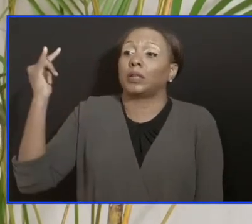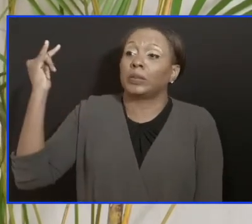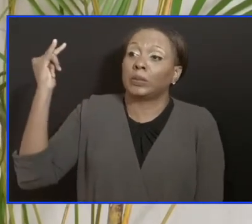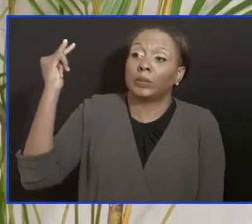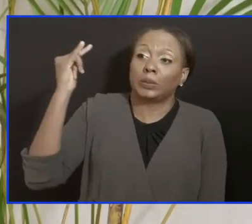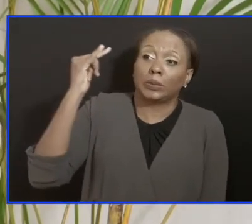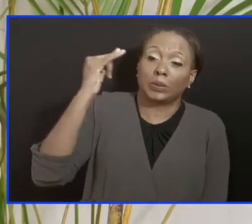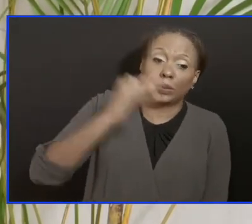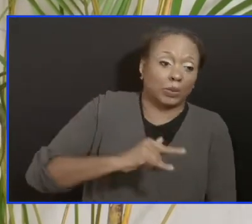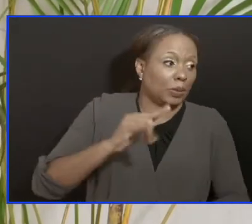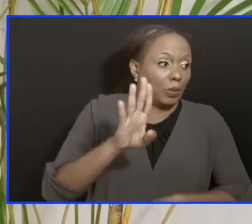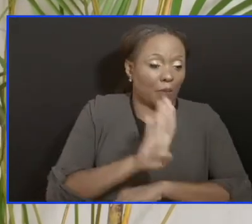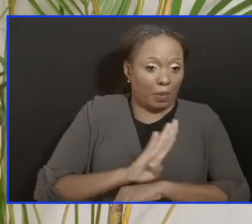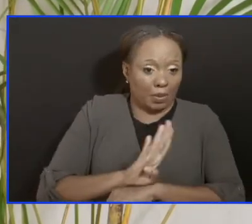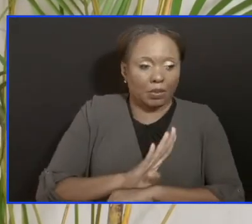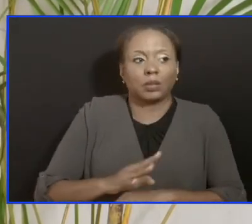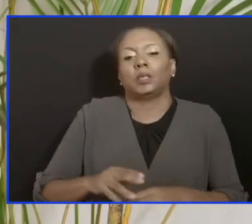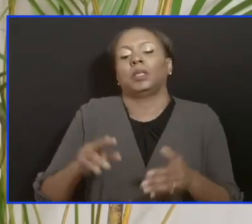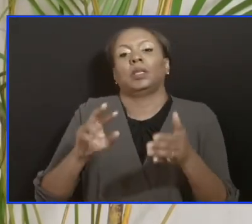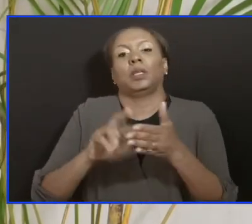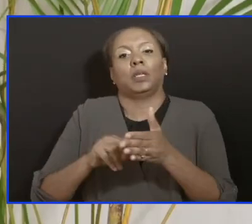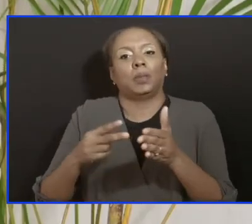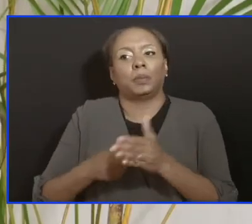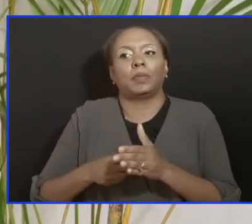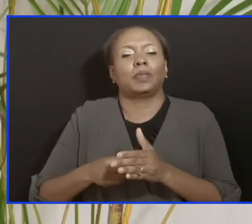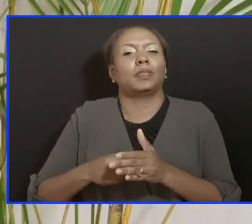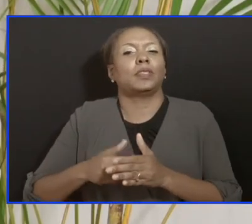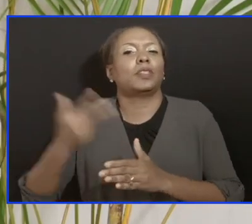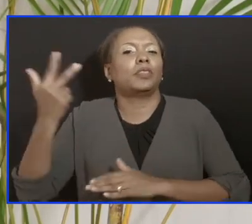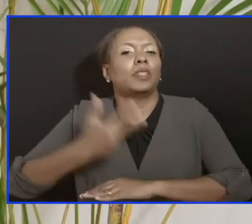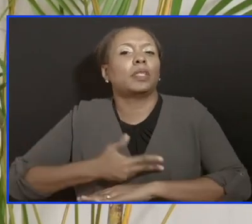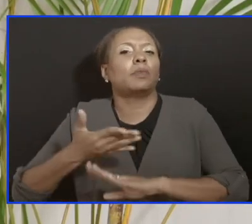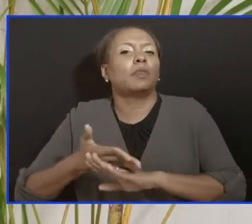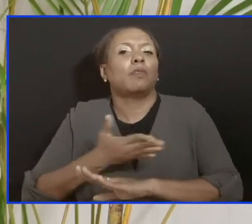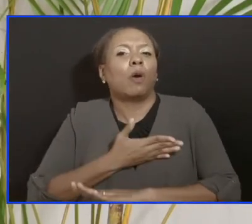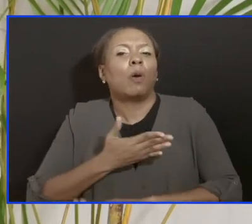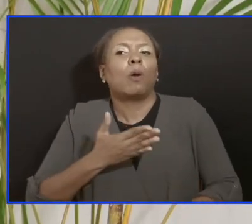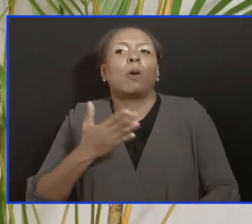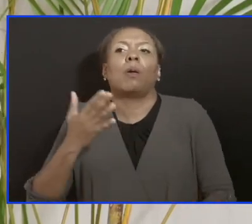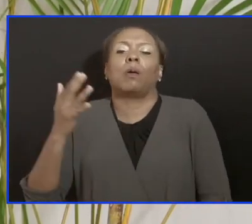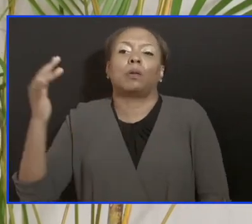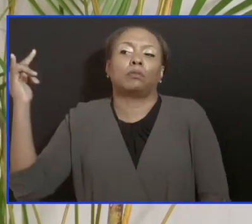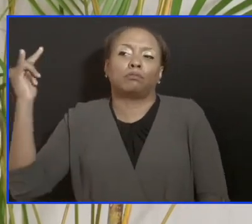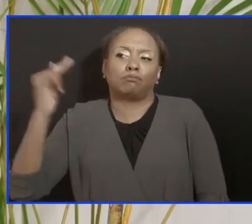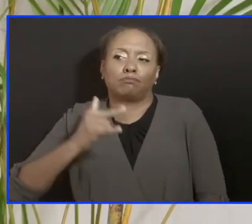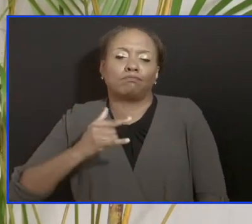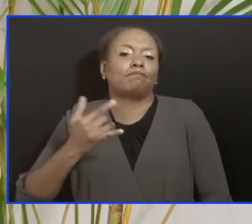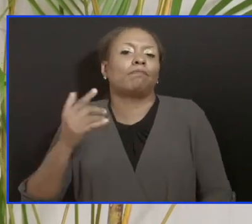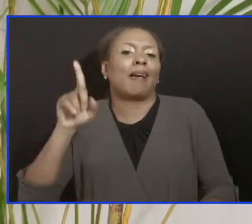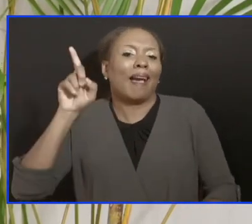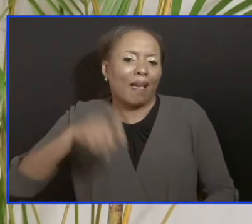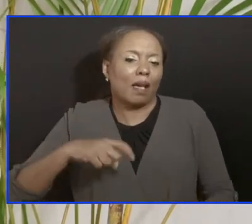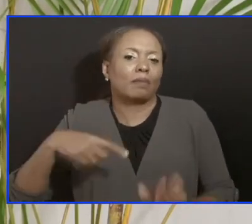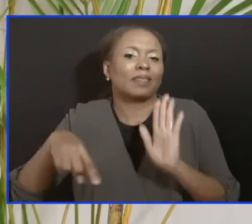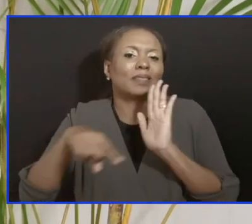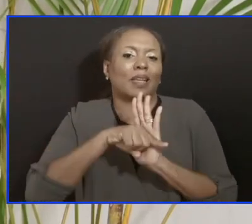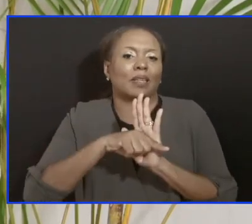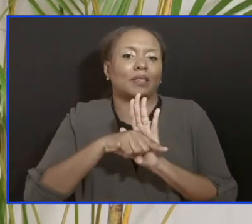still on the cards. That is mandatory. That that is going to continue until